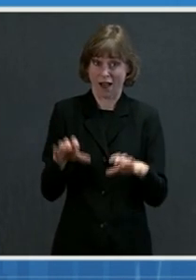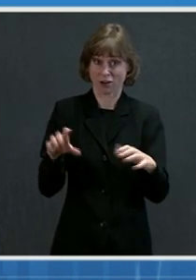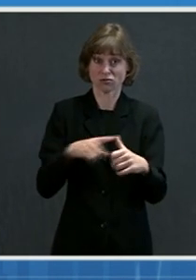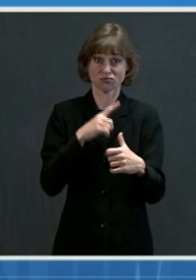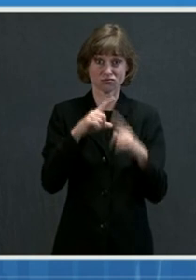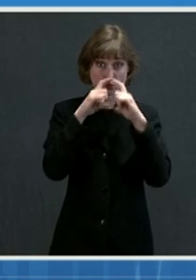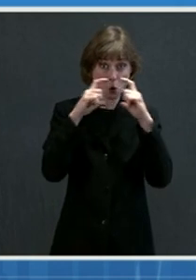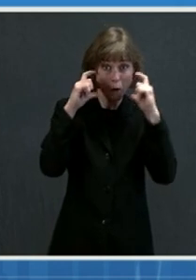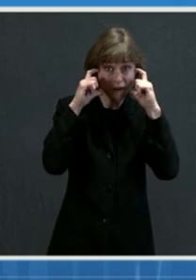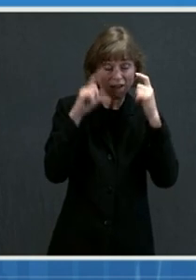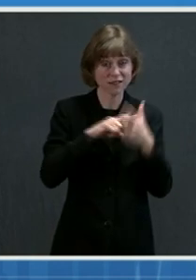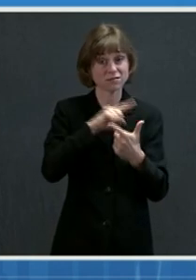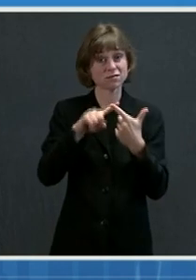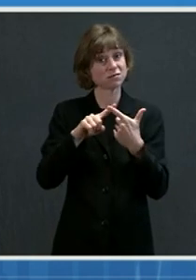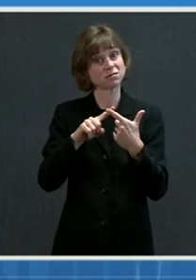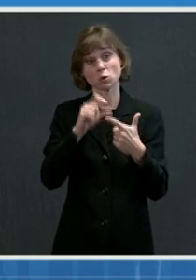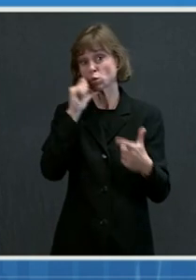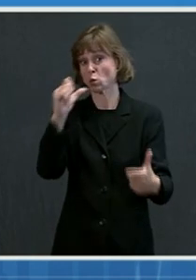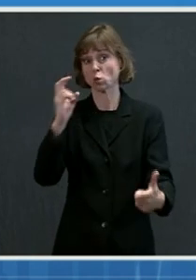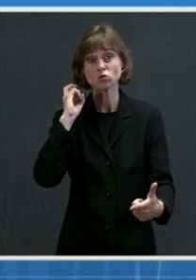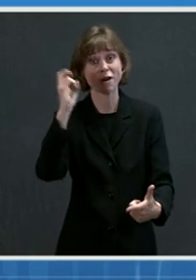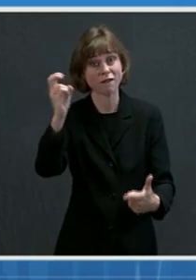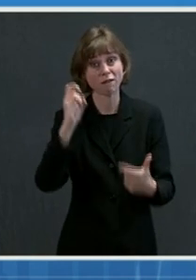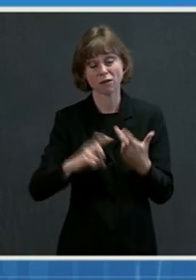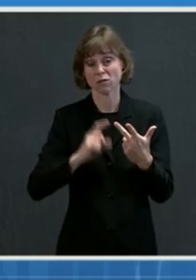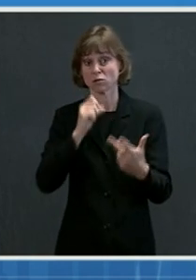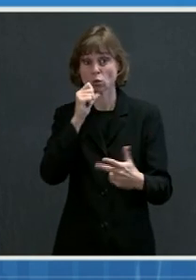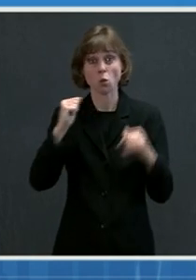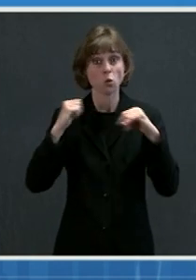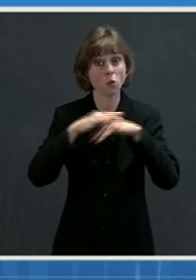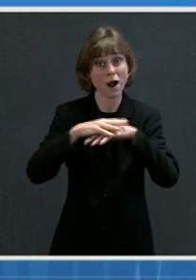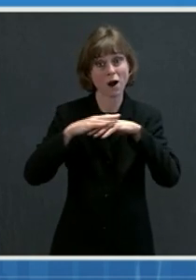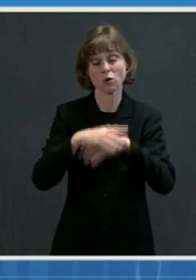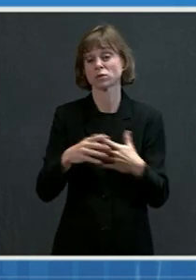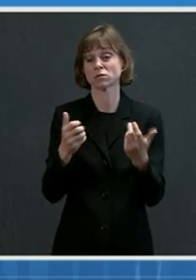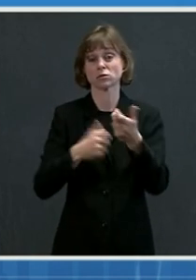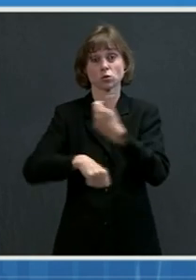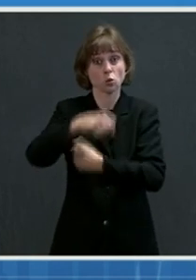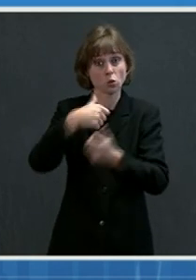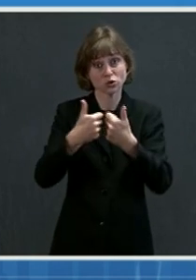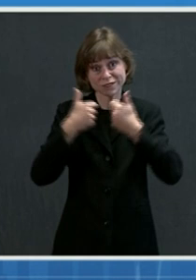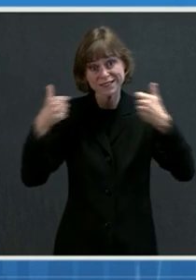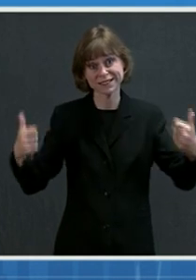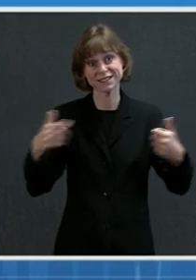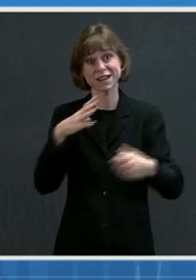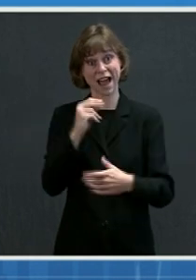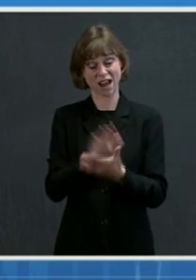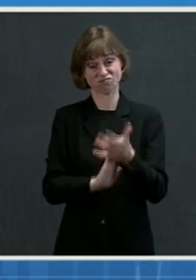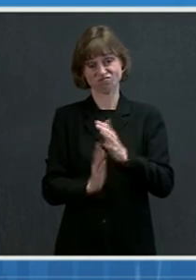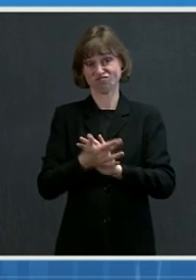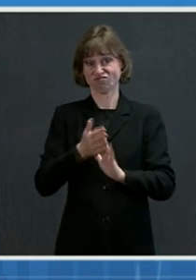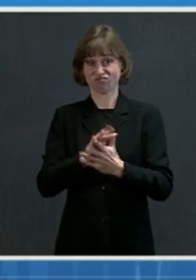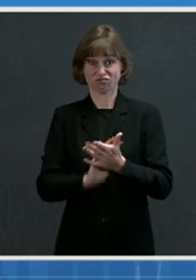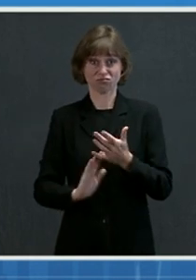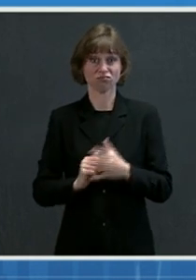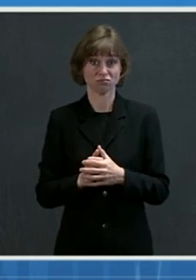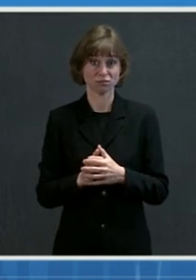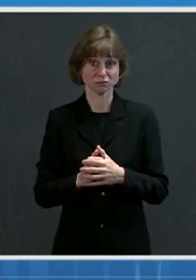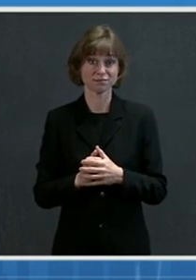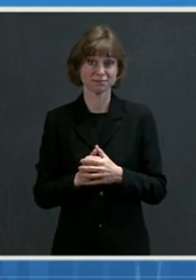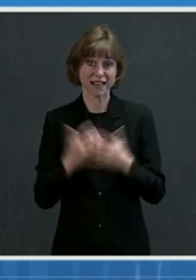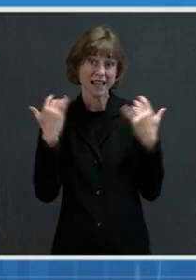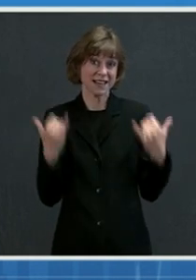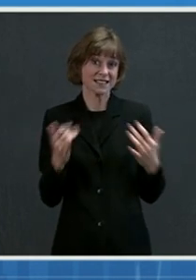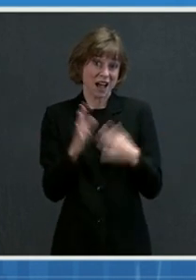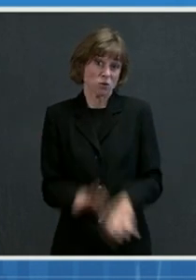mask, avoiding travel in crowds, social distancing, and practicing good hand hygiene. Now more than ever, we